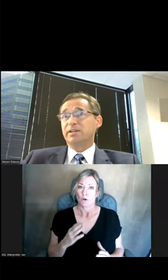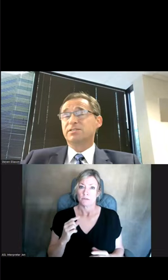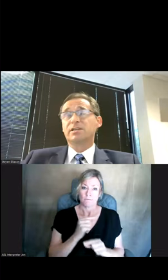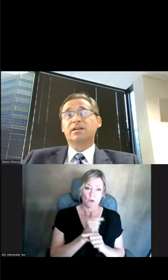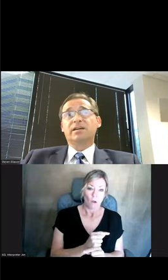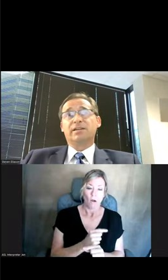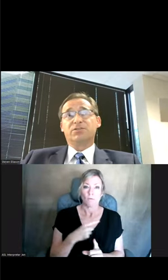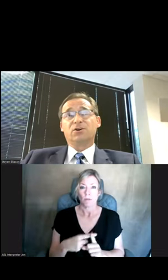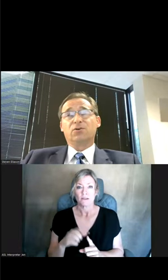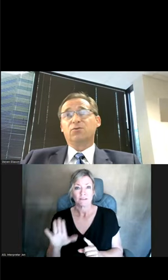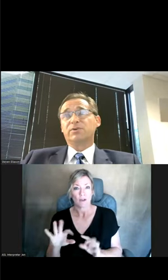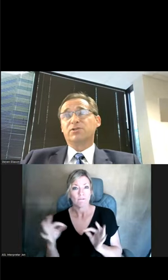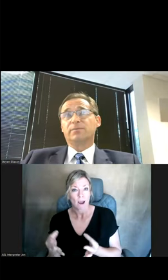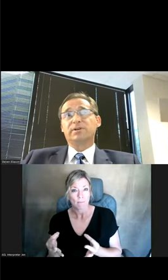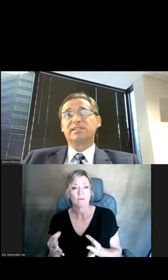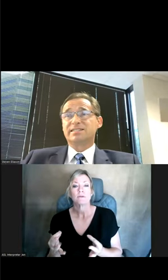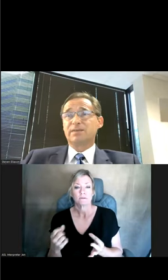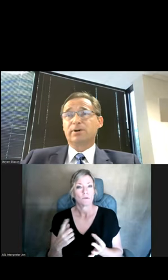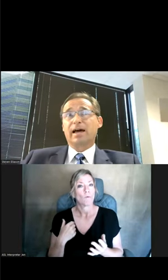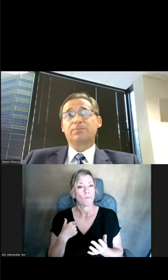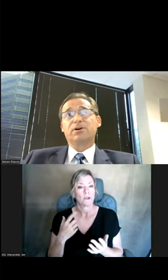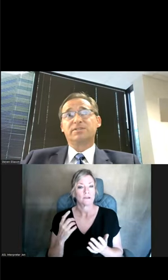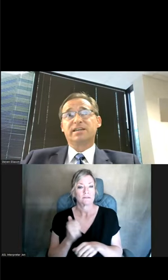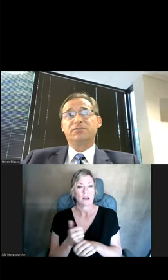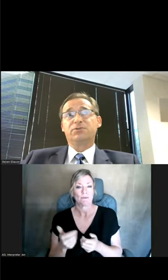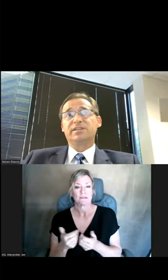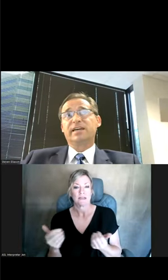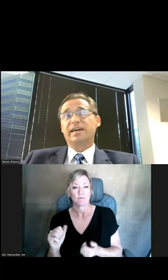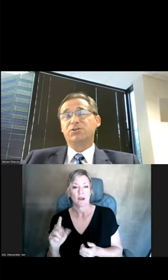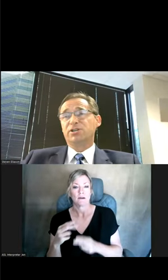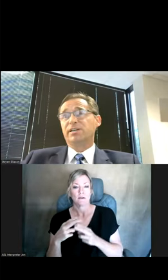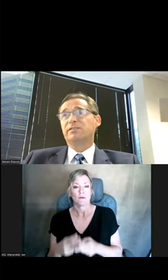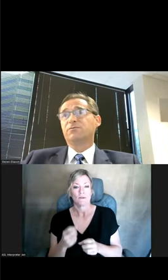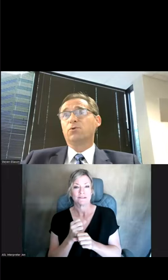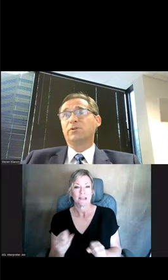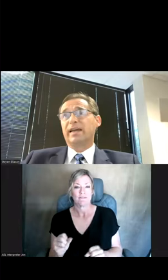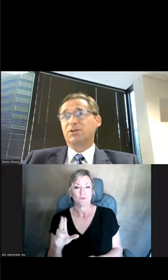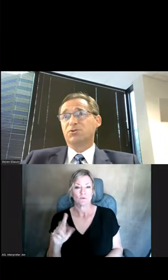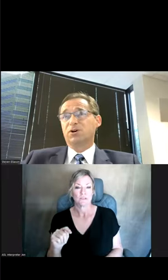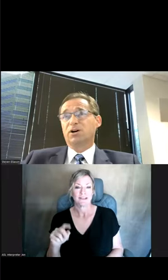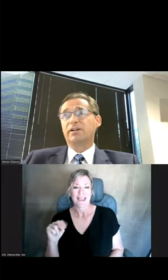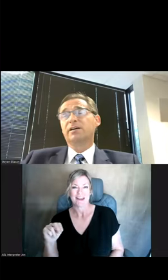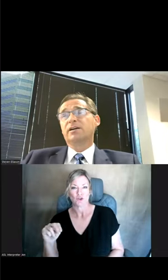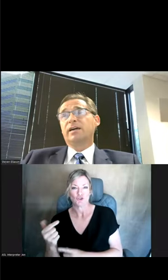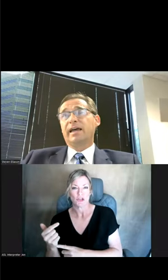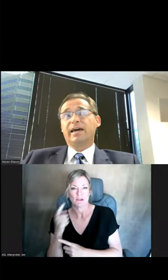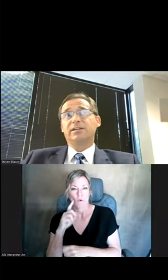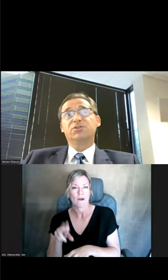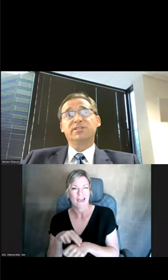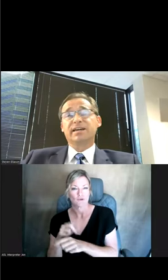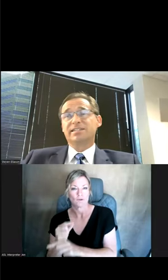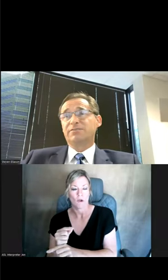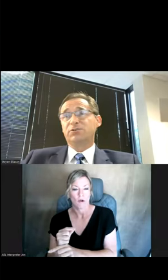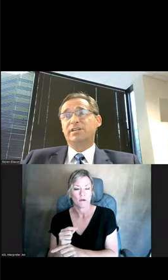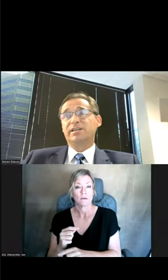families. And so we stood up a separate app called SafeUT-NG for the National Guard. And